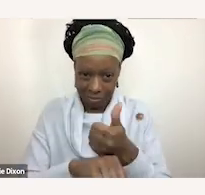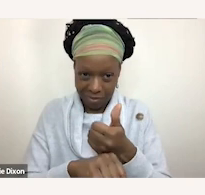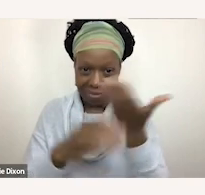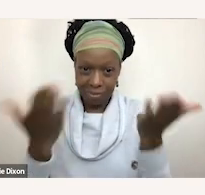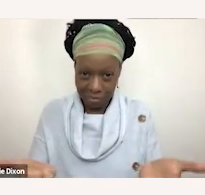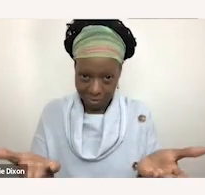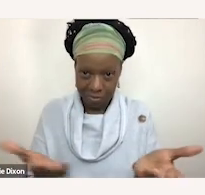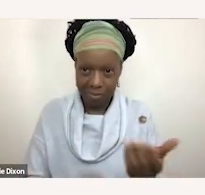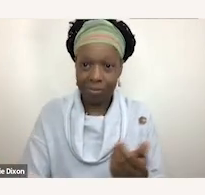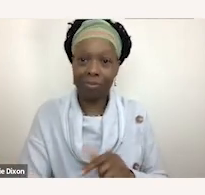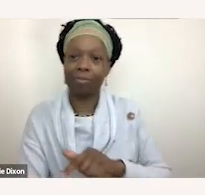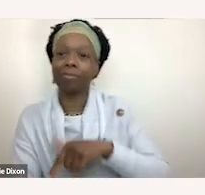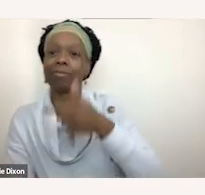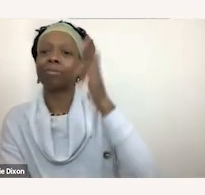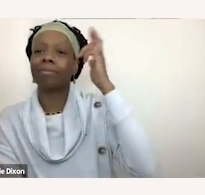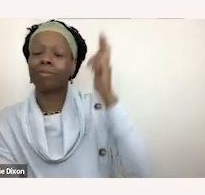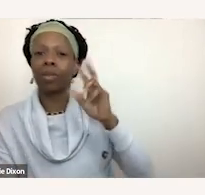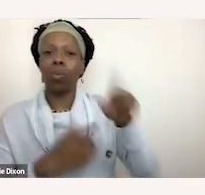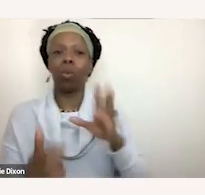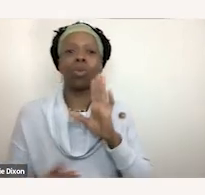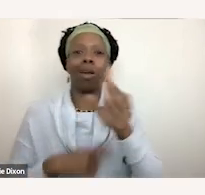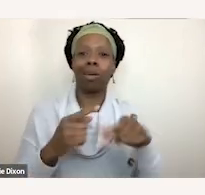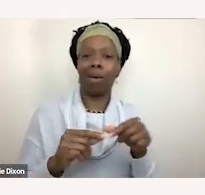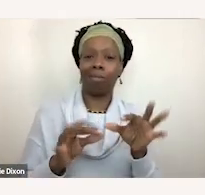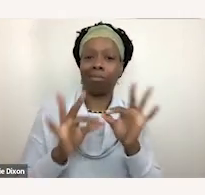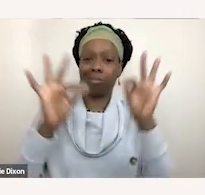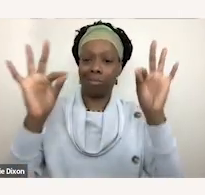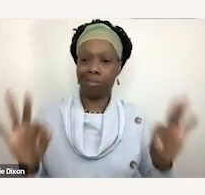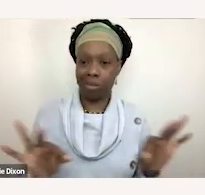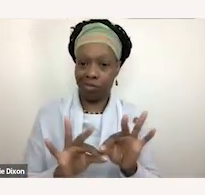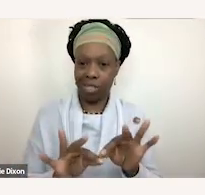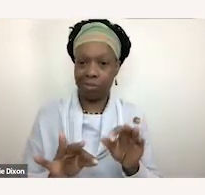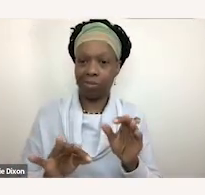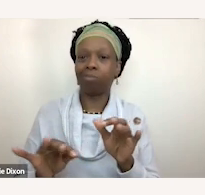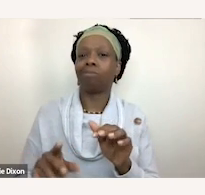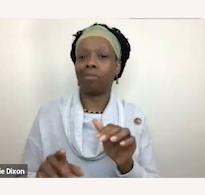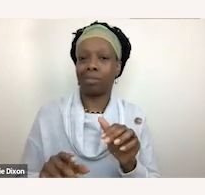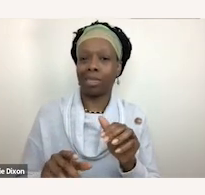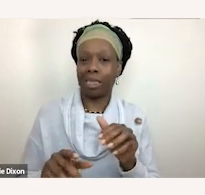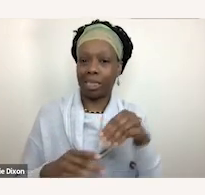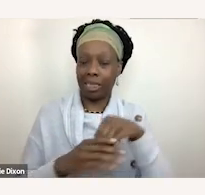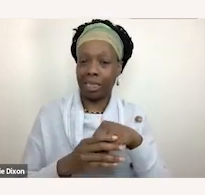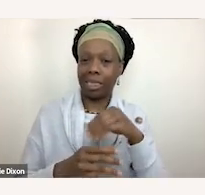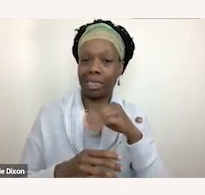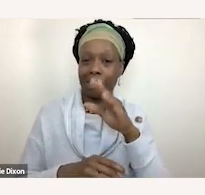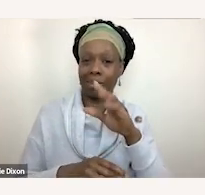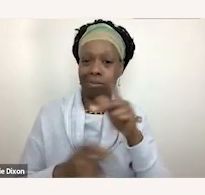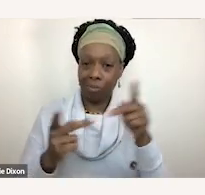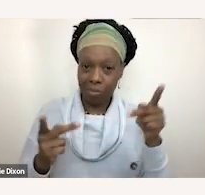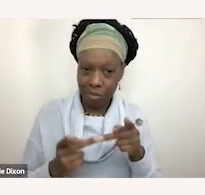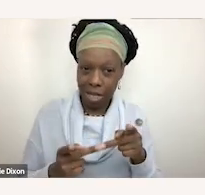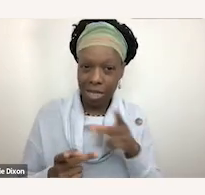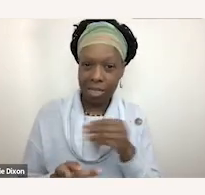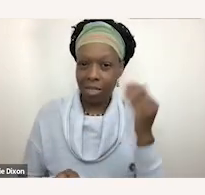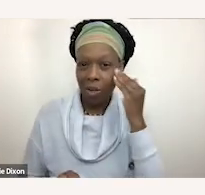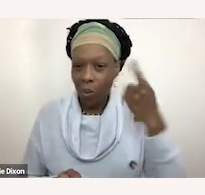so when we're talking about sort of those frameworks and systems and i'm sure many of you are aware and potentially your children